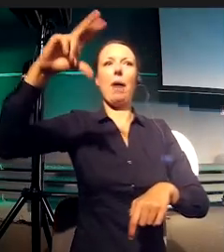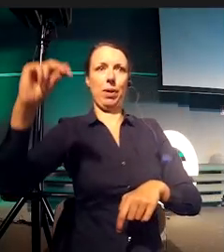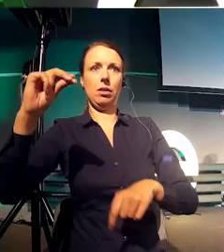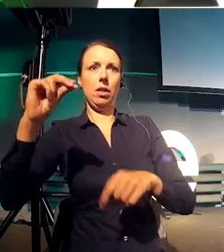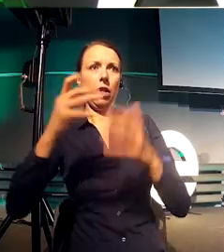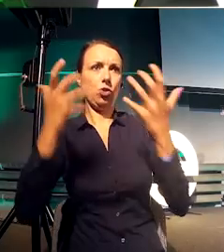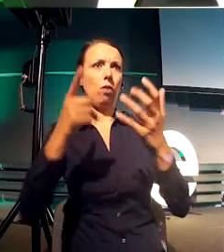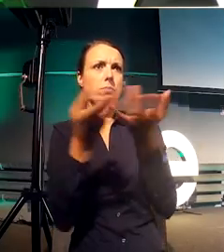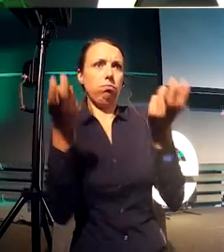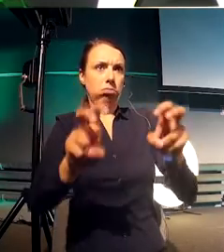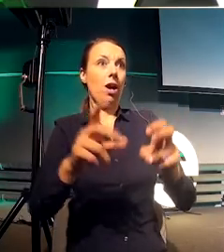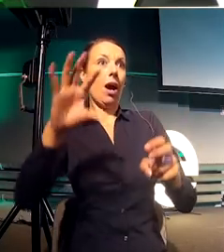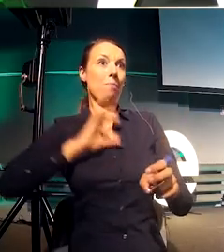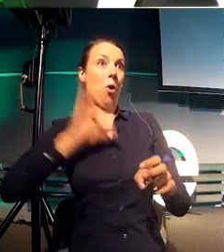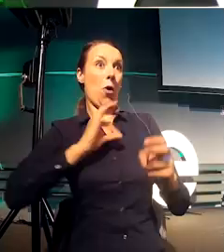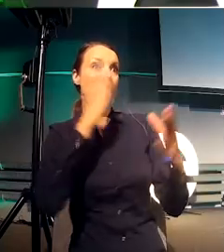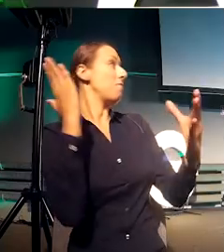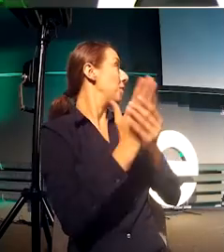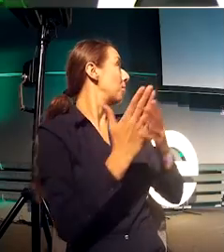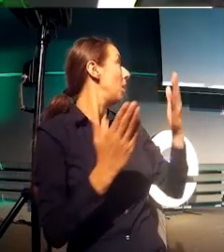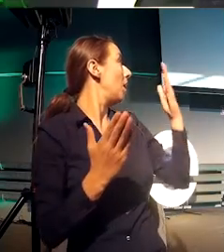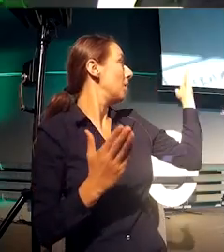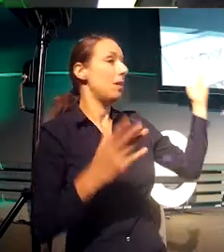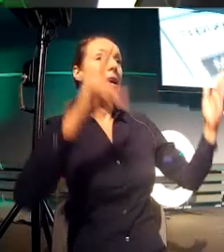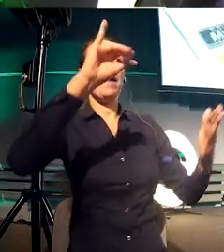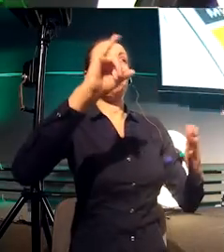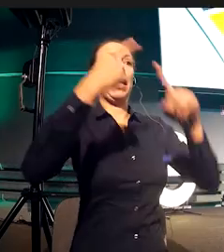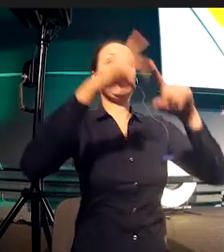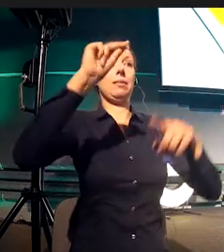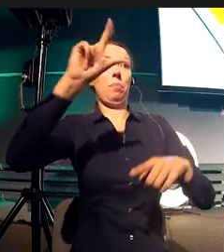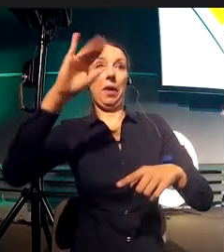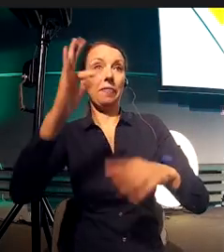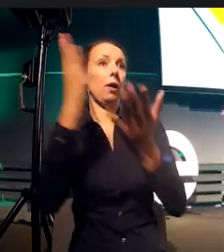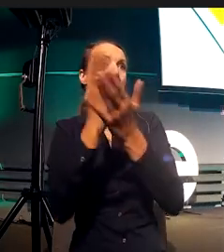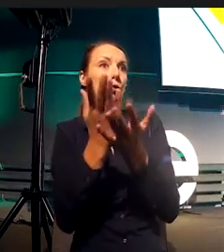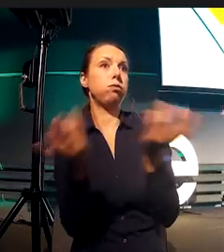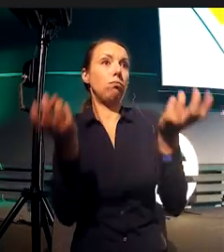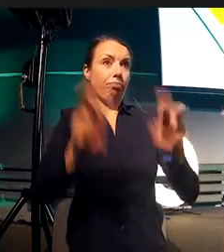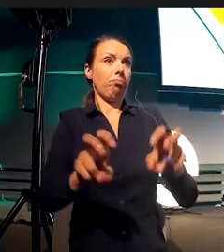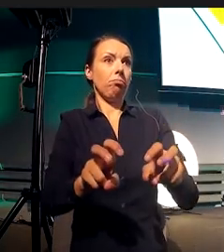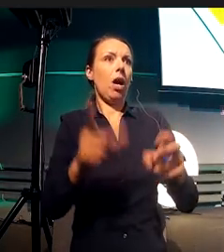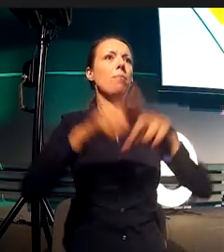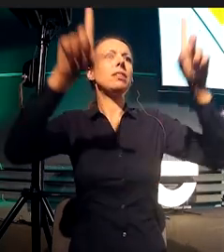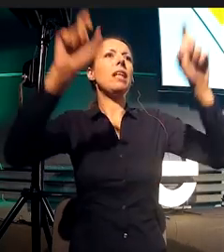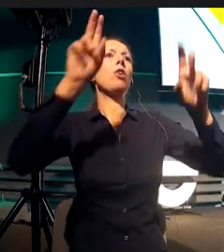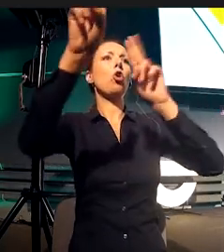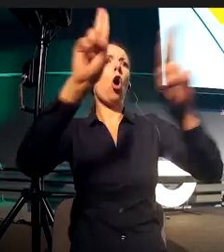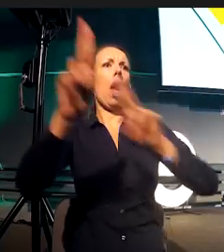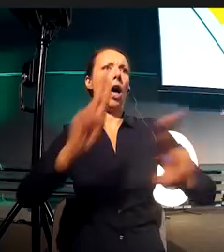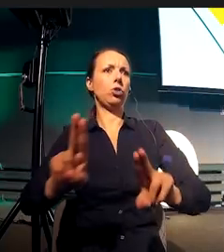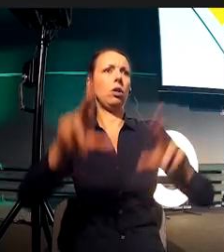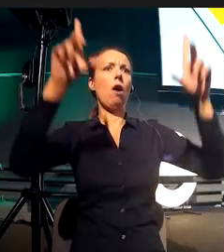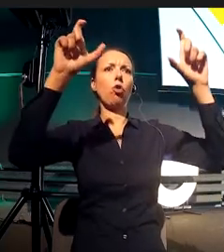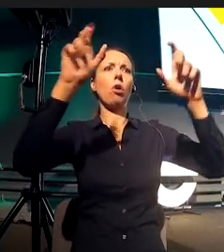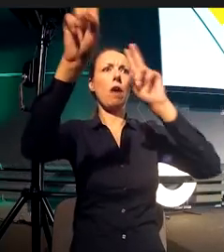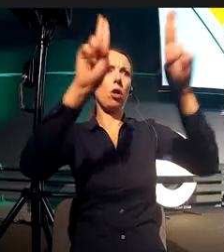and different photos. And it started just like that. And it won design awards in